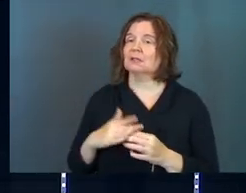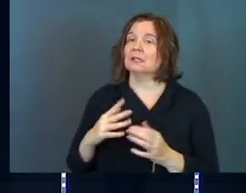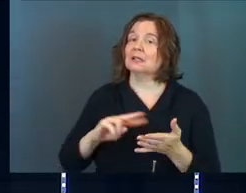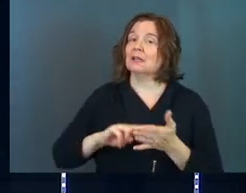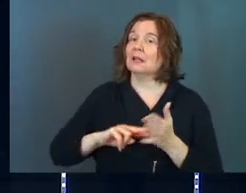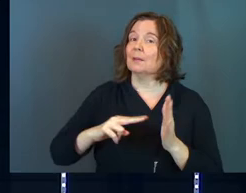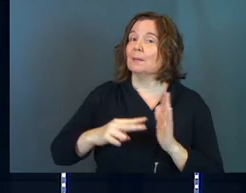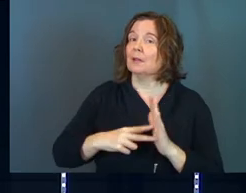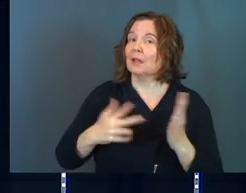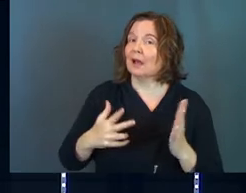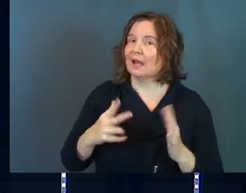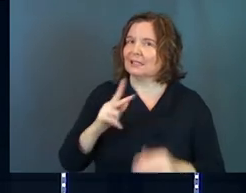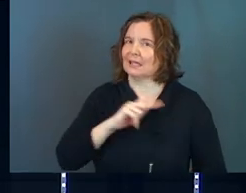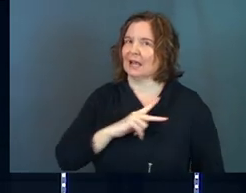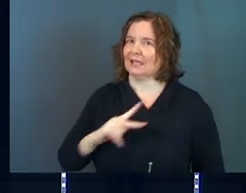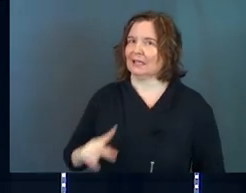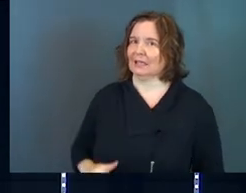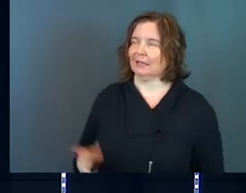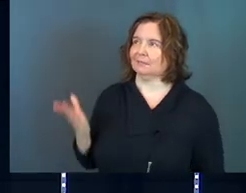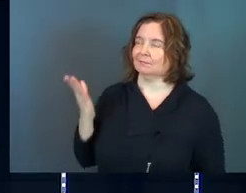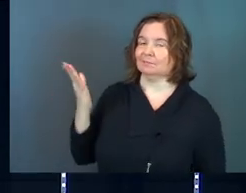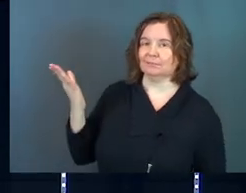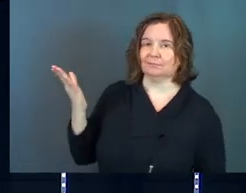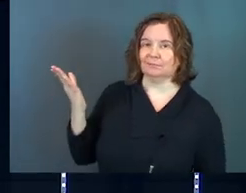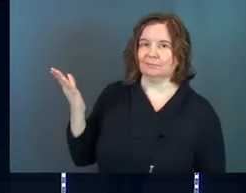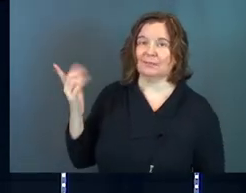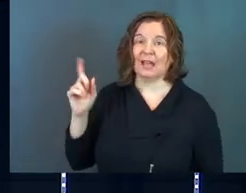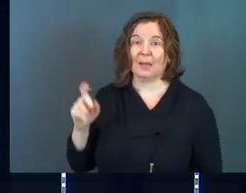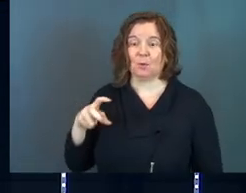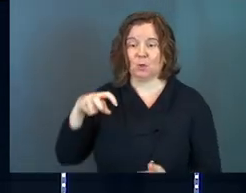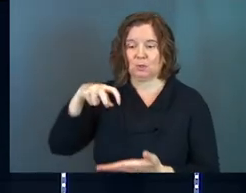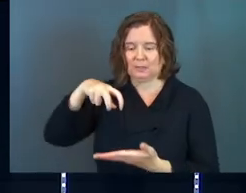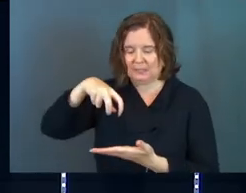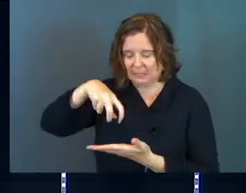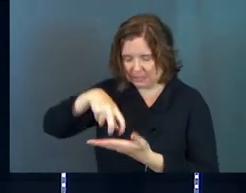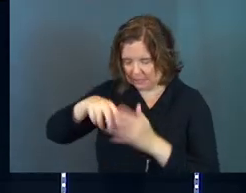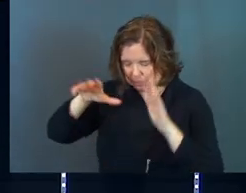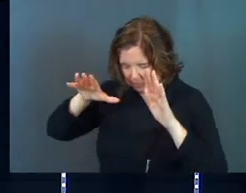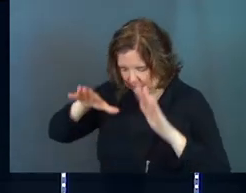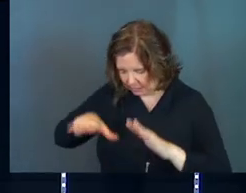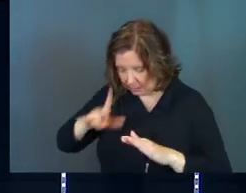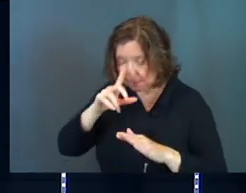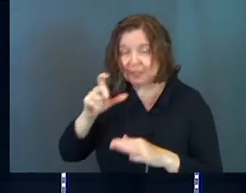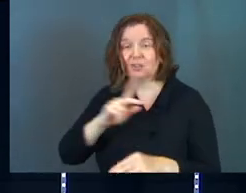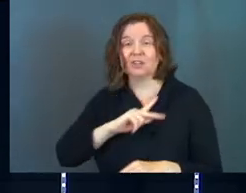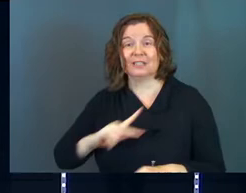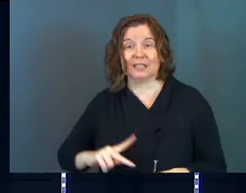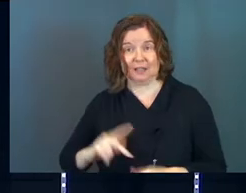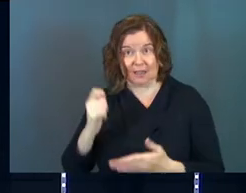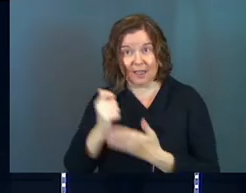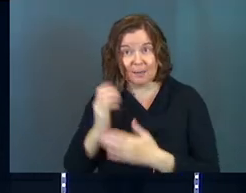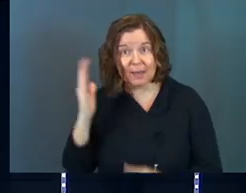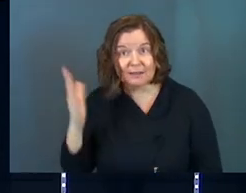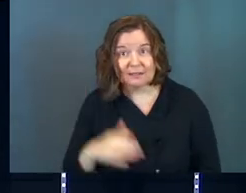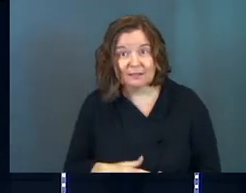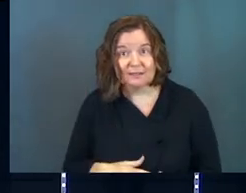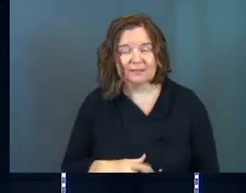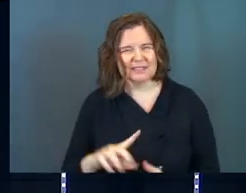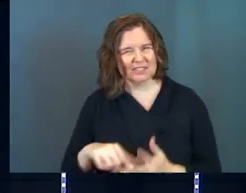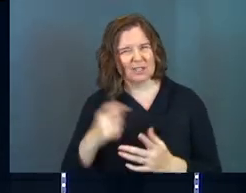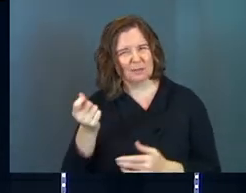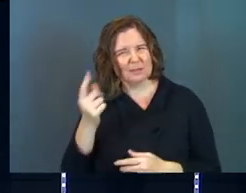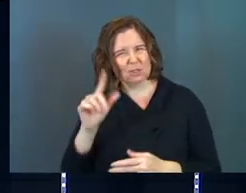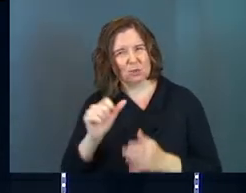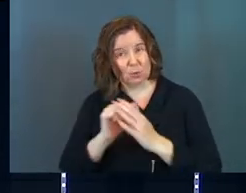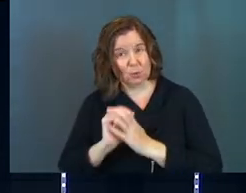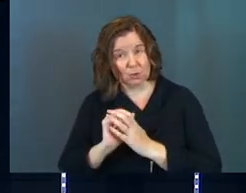implies a king. I'm gonna kneel because there's a king. Amen? Does that start to make